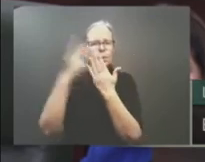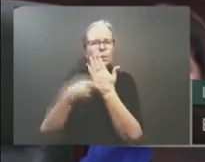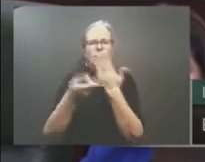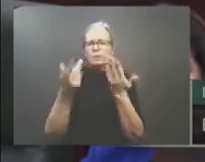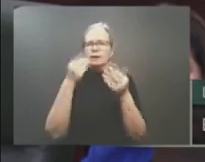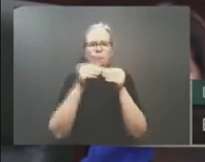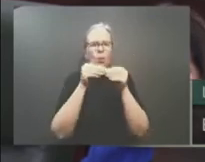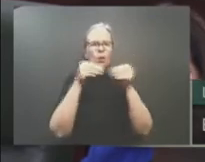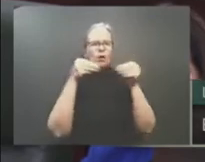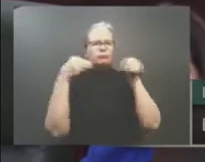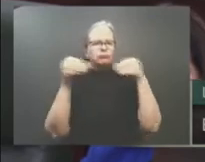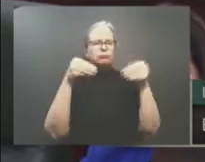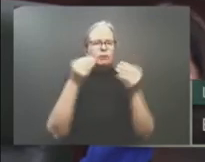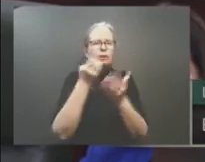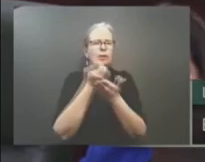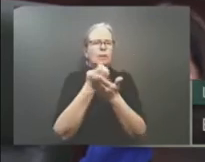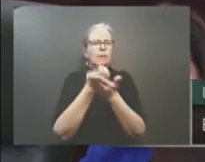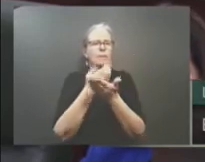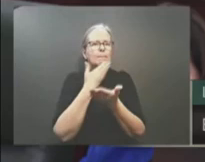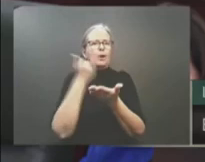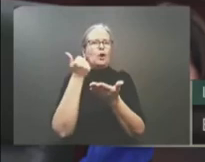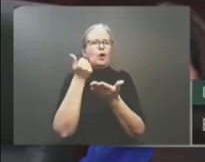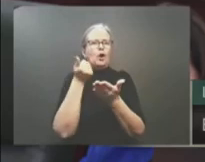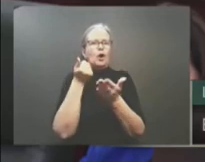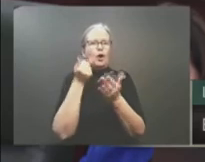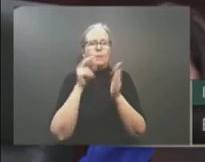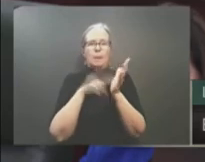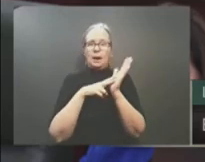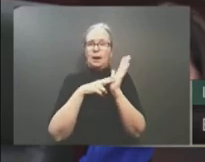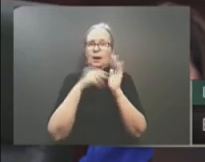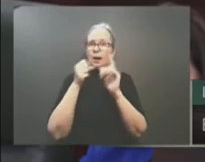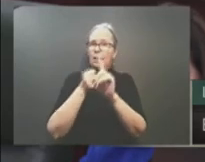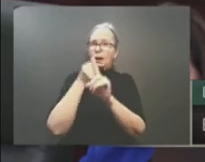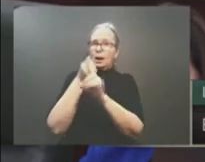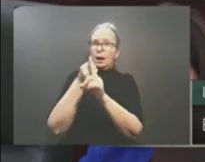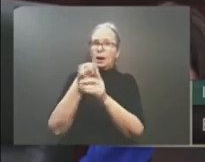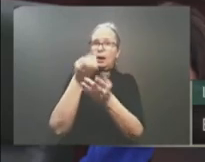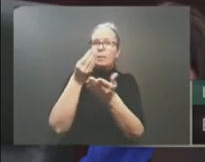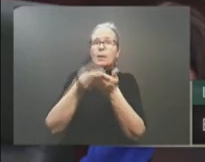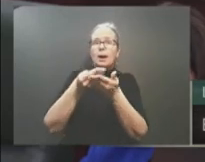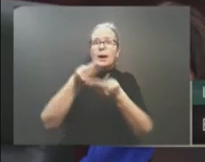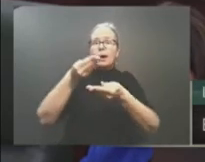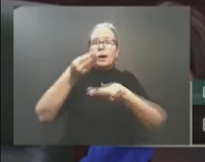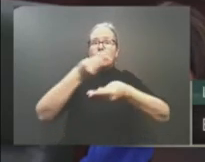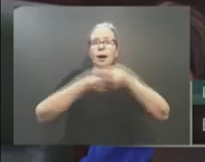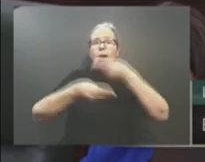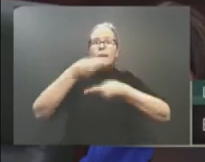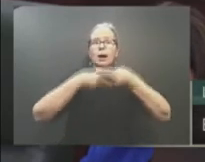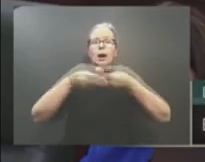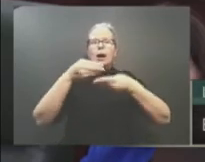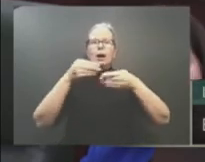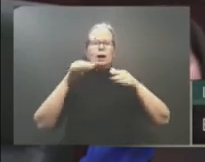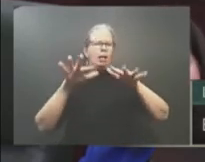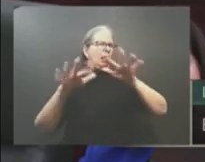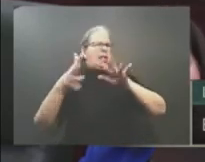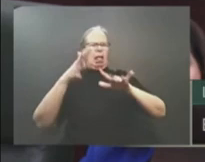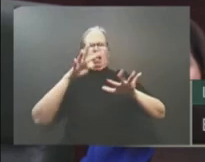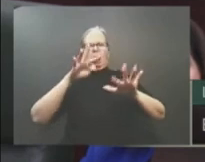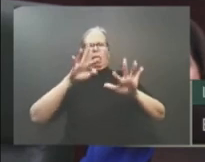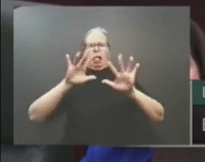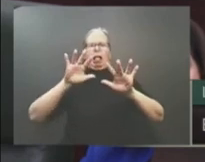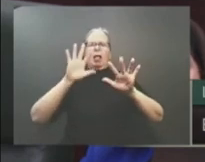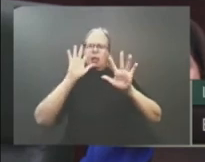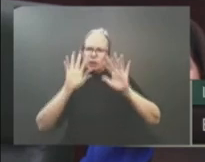should we experience another economic shock. Mr. Speaker, we are by far and away